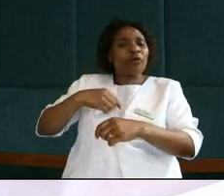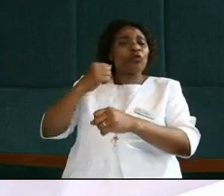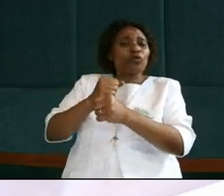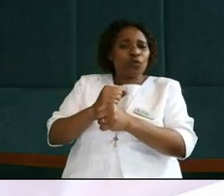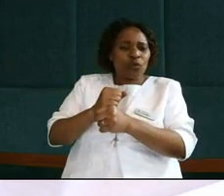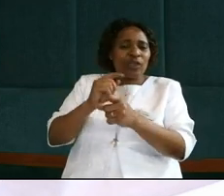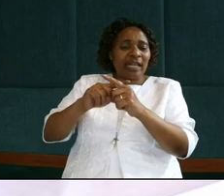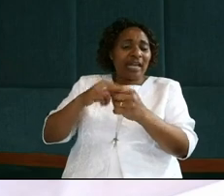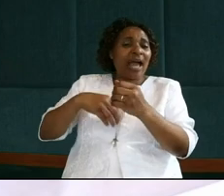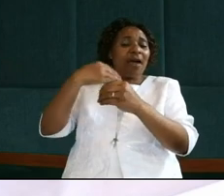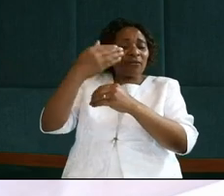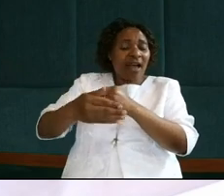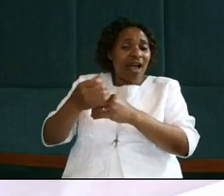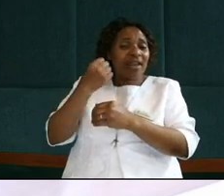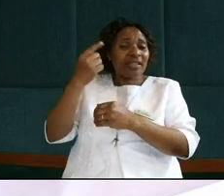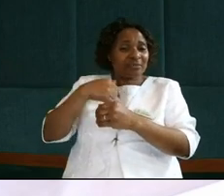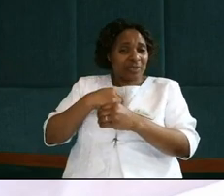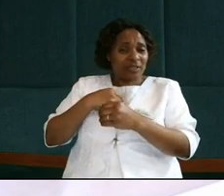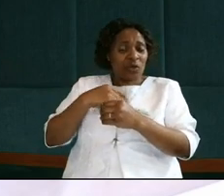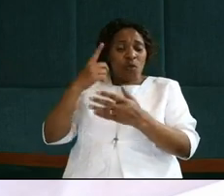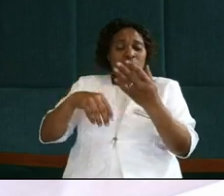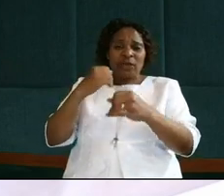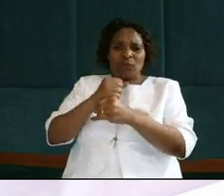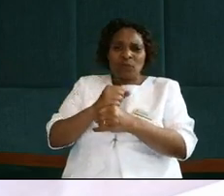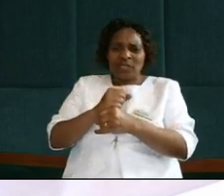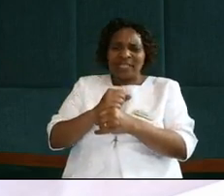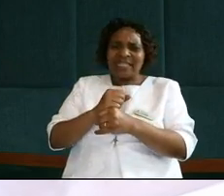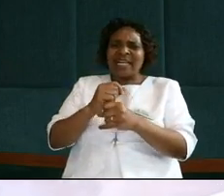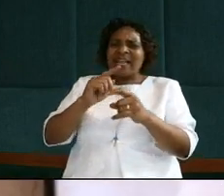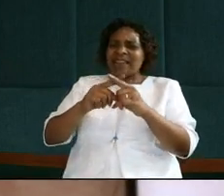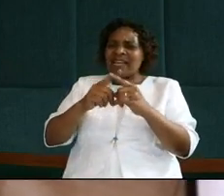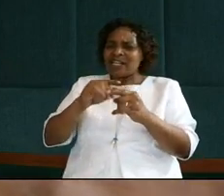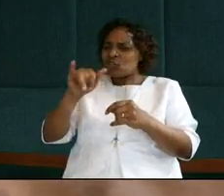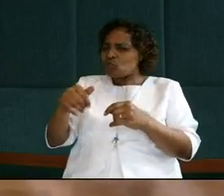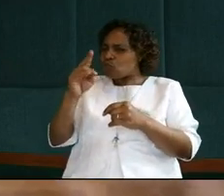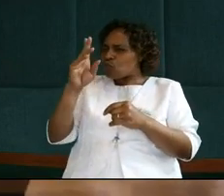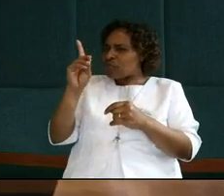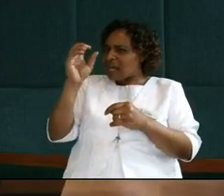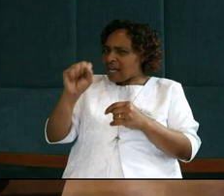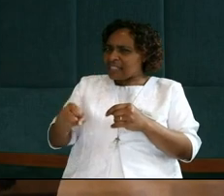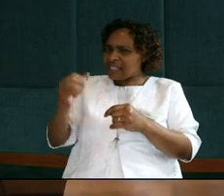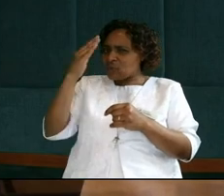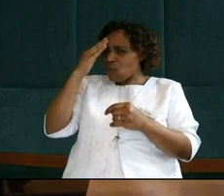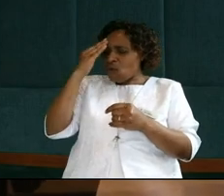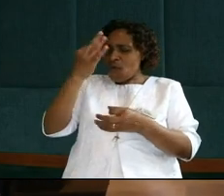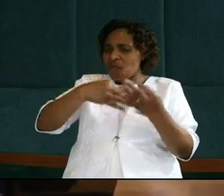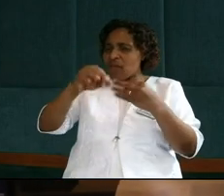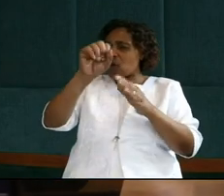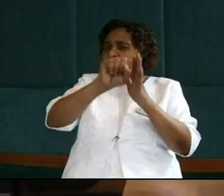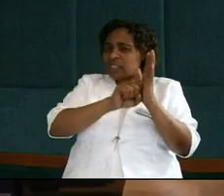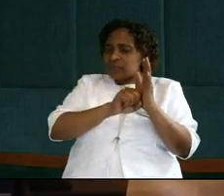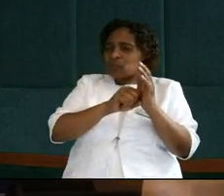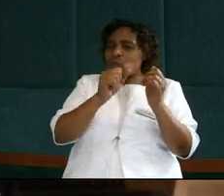that you can understand what I'm doing, and when Jesus mentioned, if I don't do this to you, you have no fellowship or part